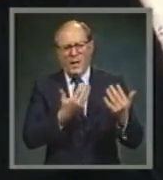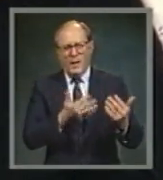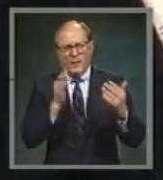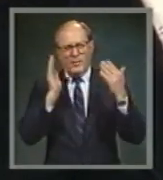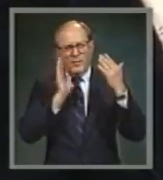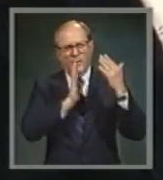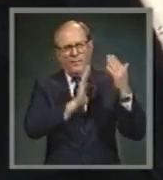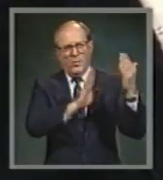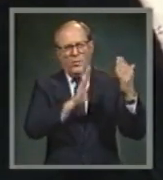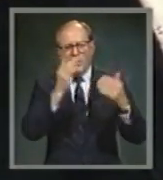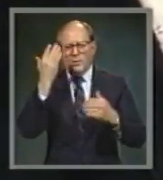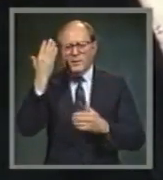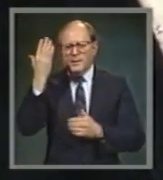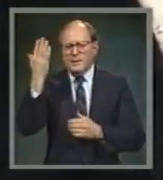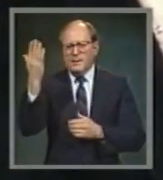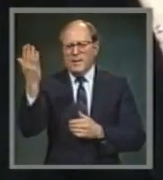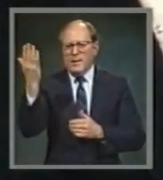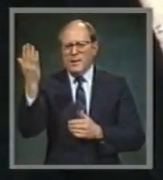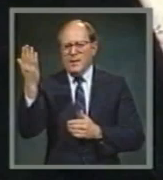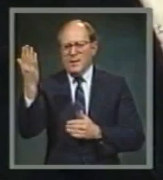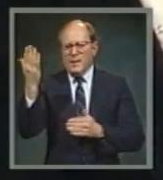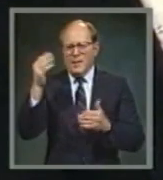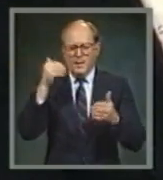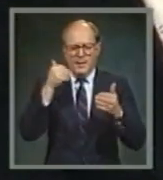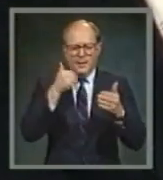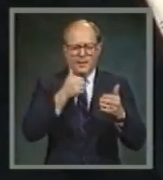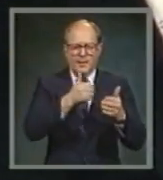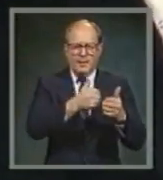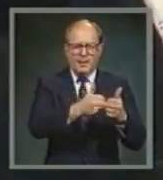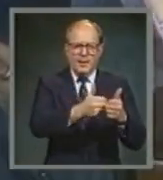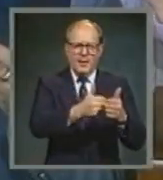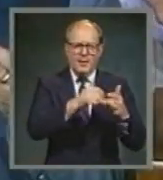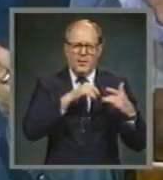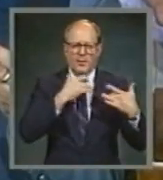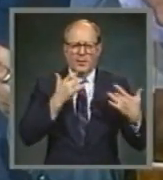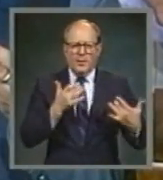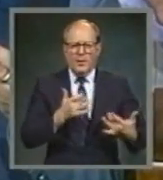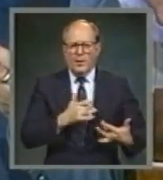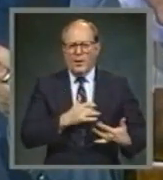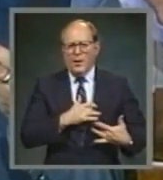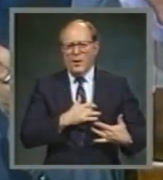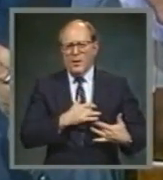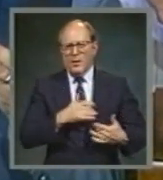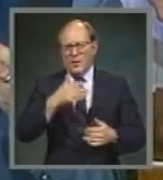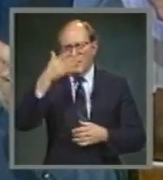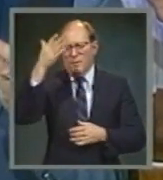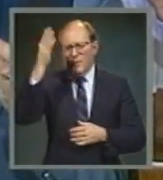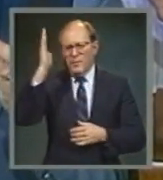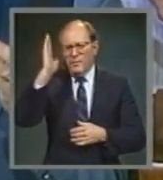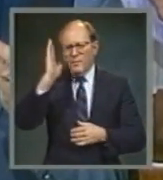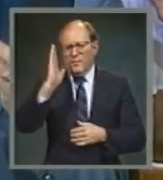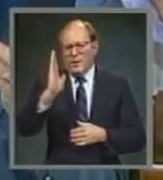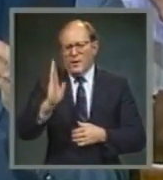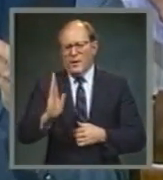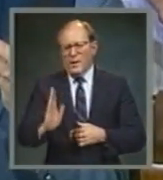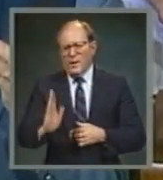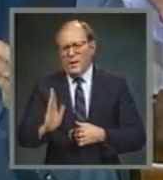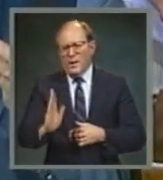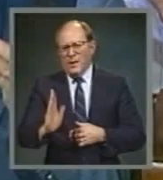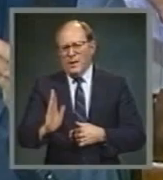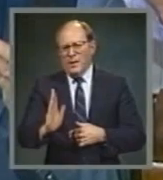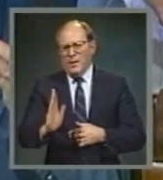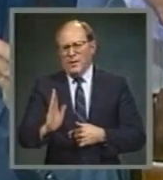Redeemer, sent from the heart of